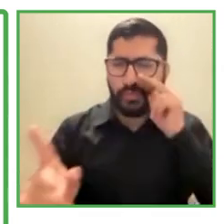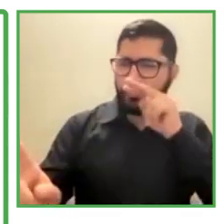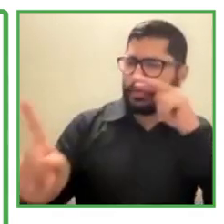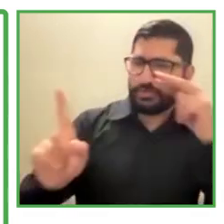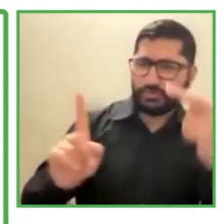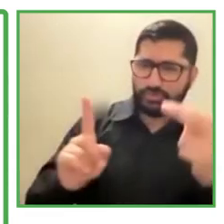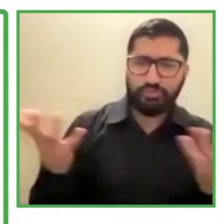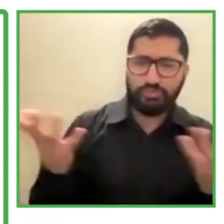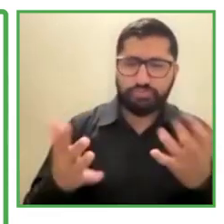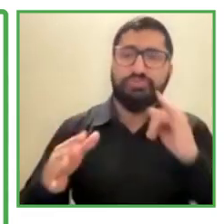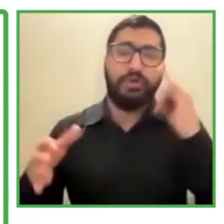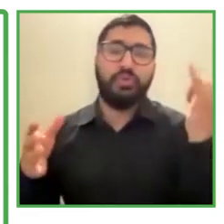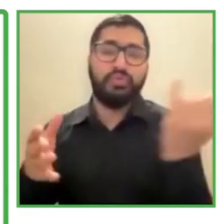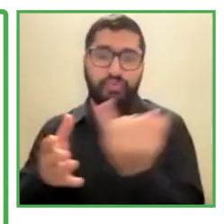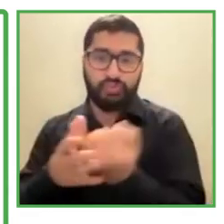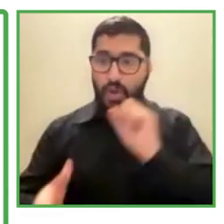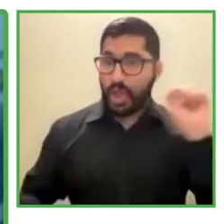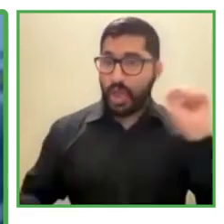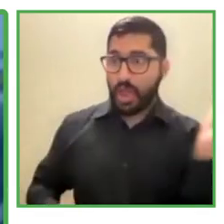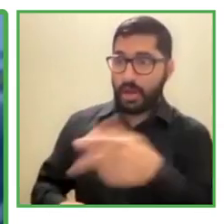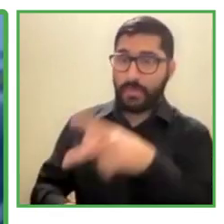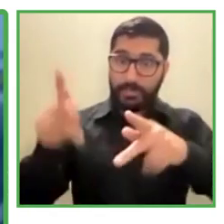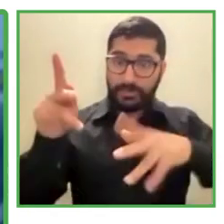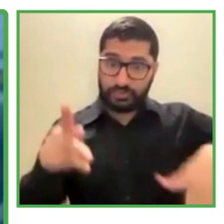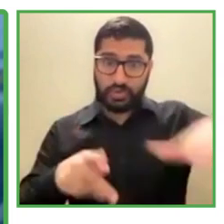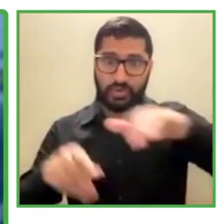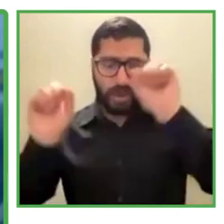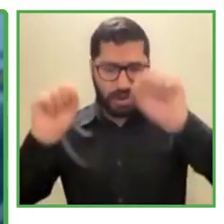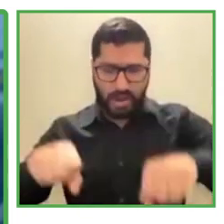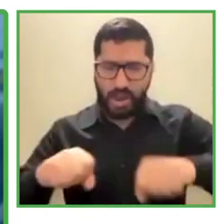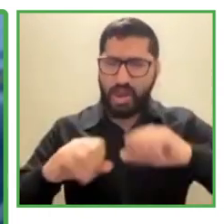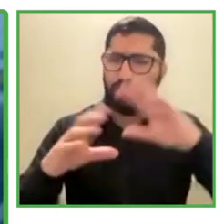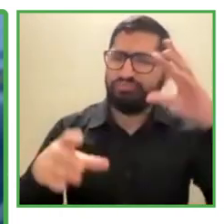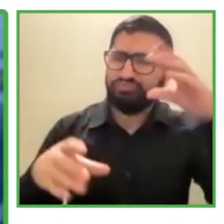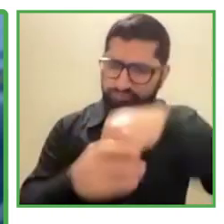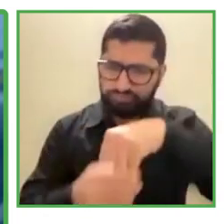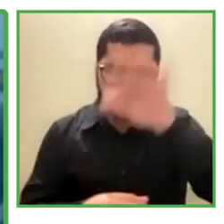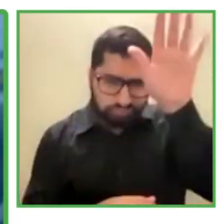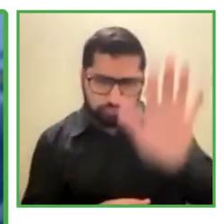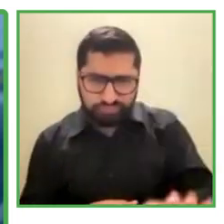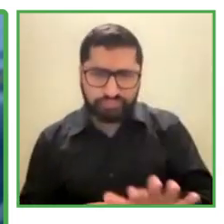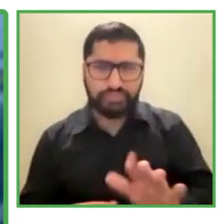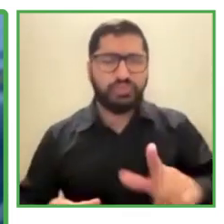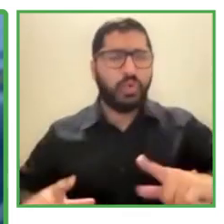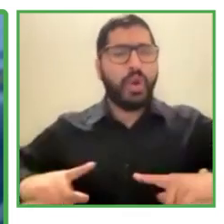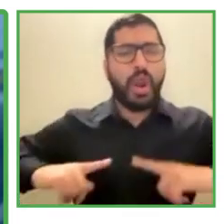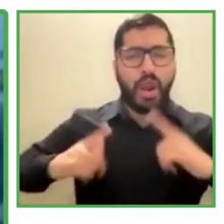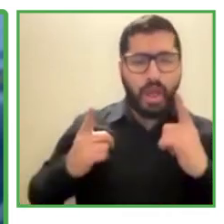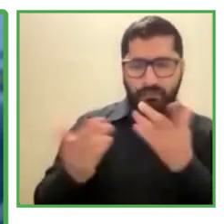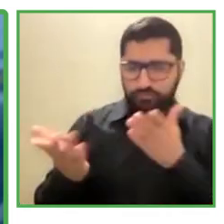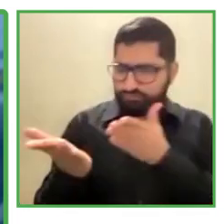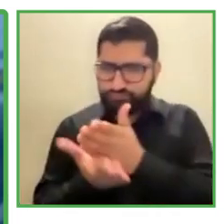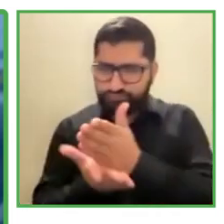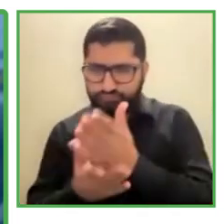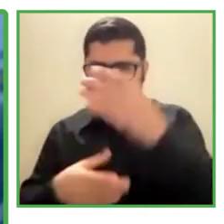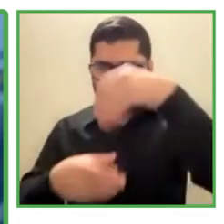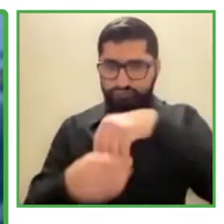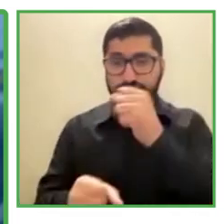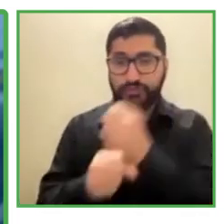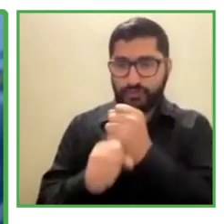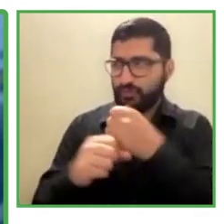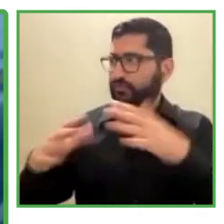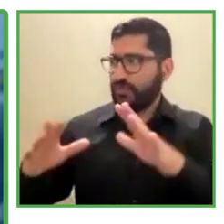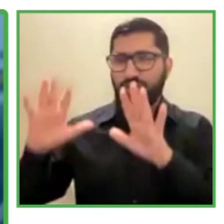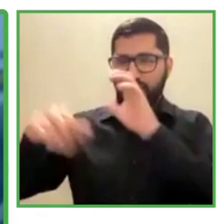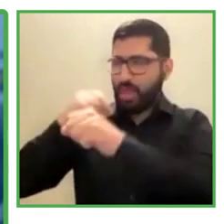And we started our journey about 10 years ago. And the main way that we work is that we want businesses and persons with